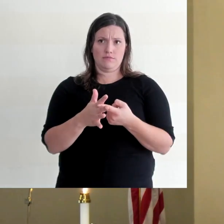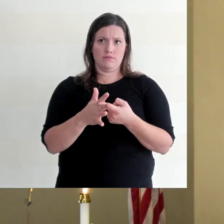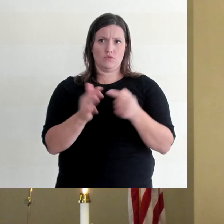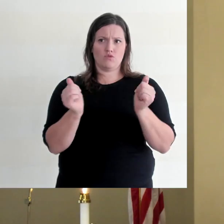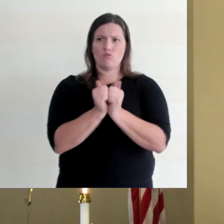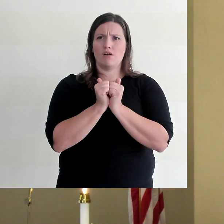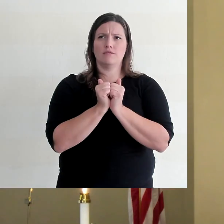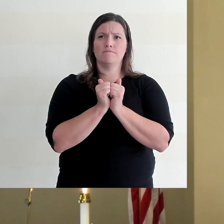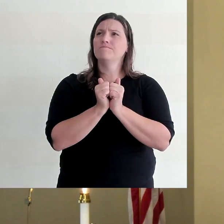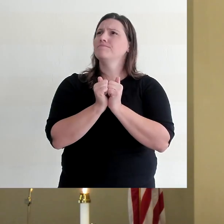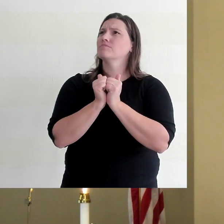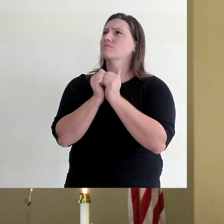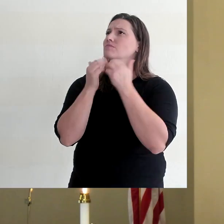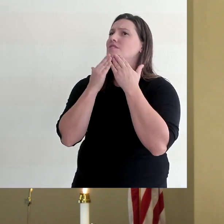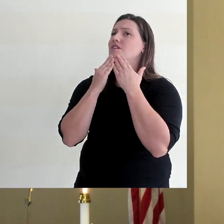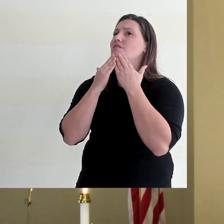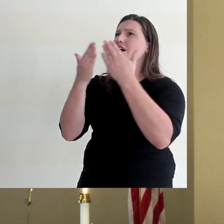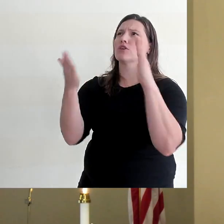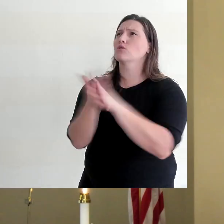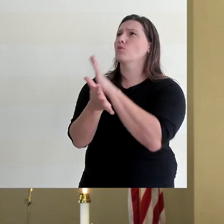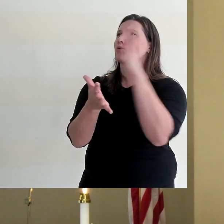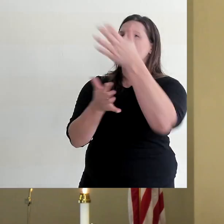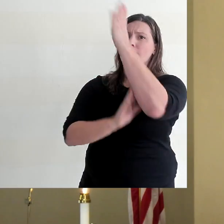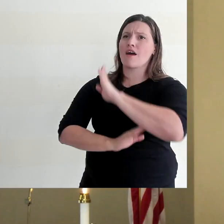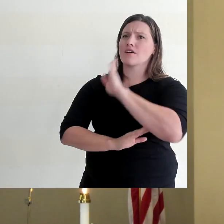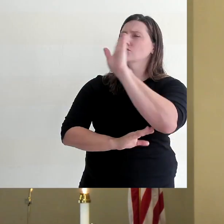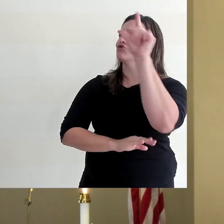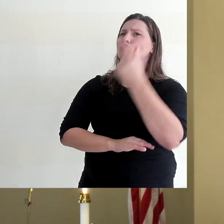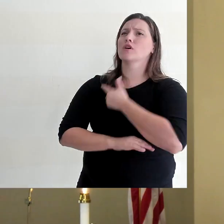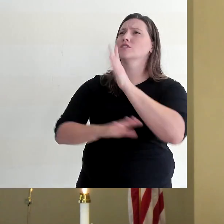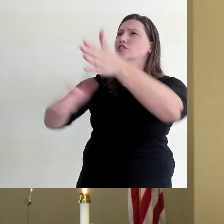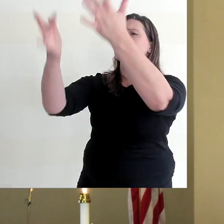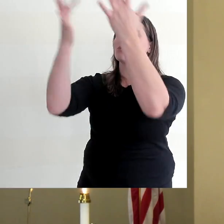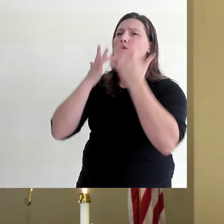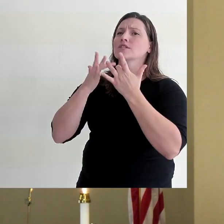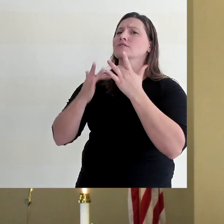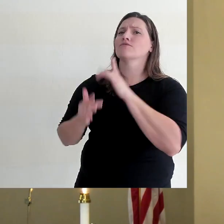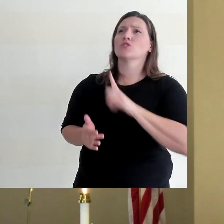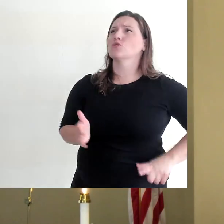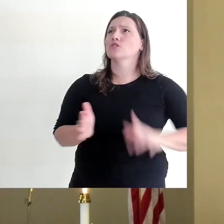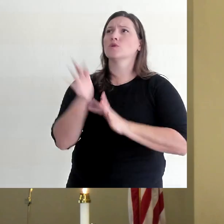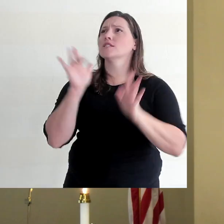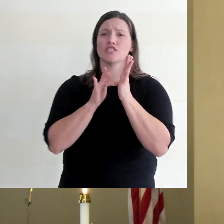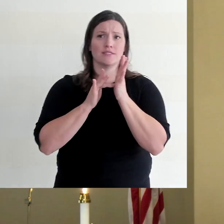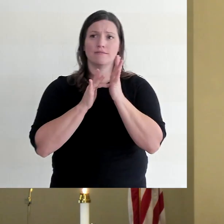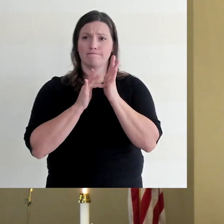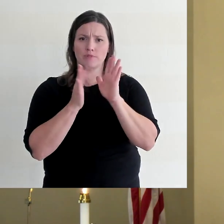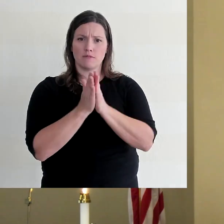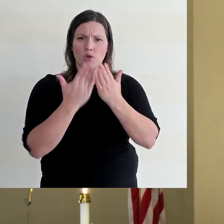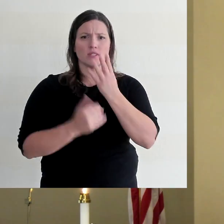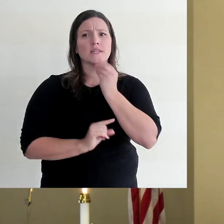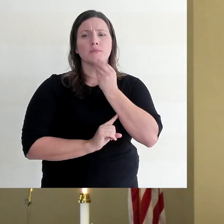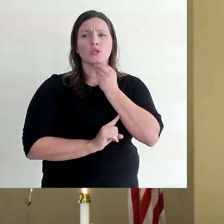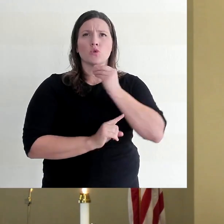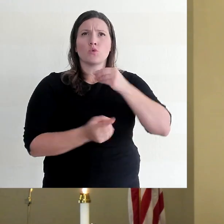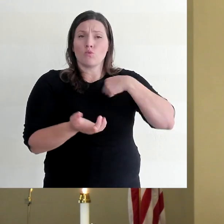and praise God for his grace and mercy in the Lord Jesus Christ. In the book